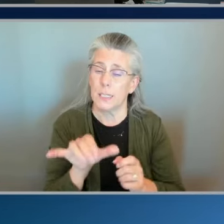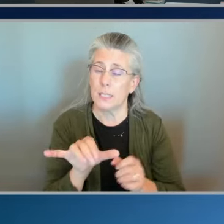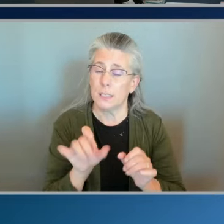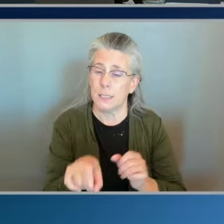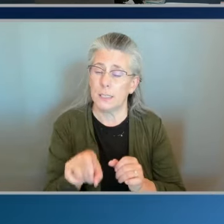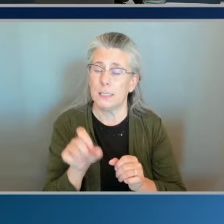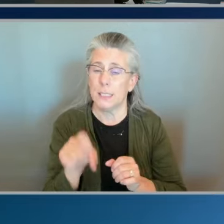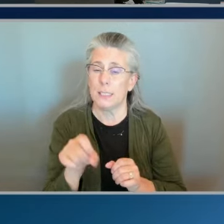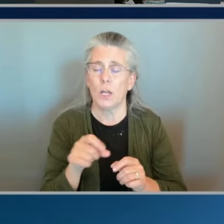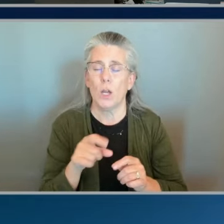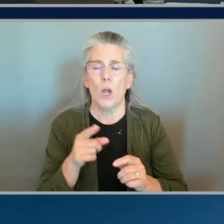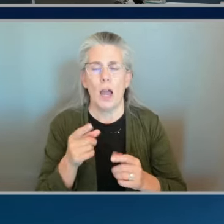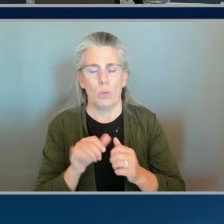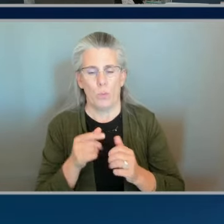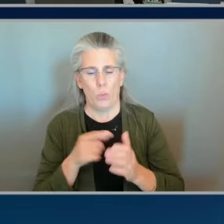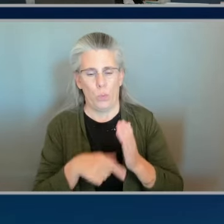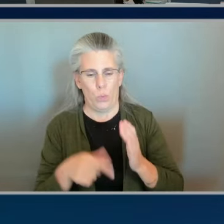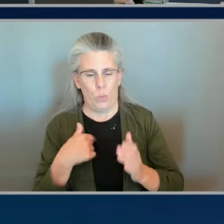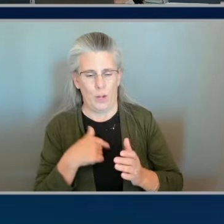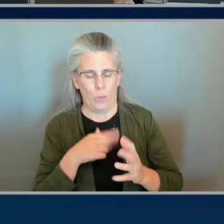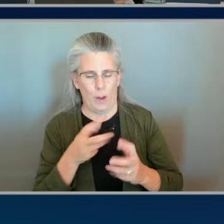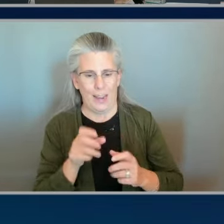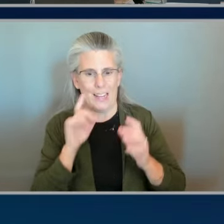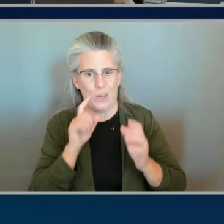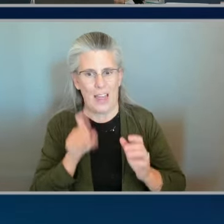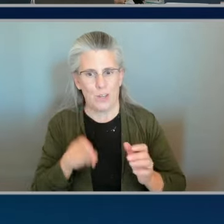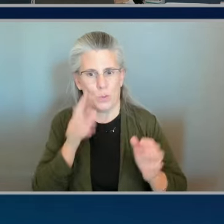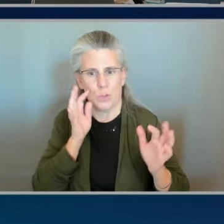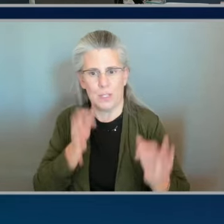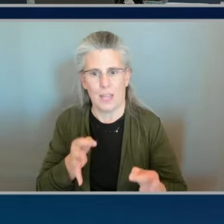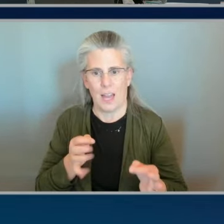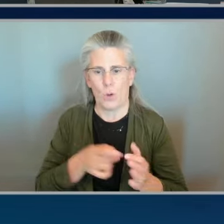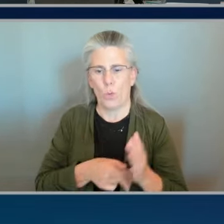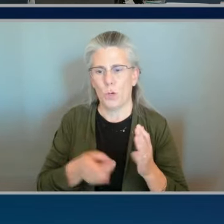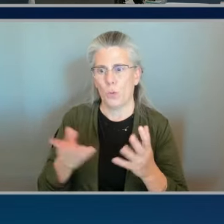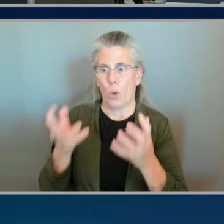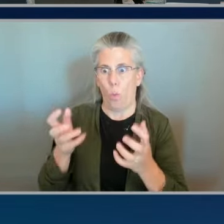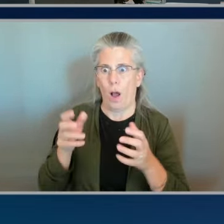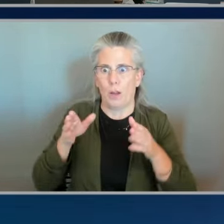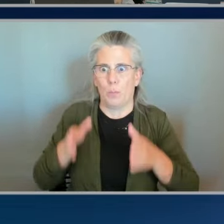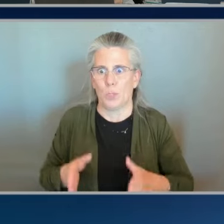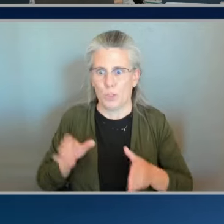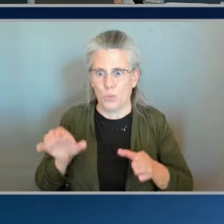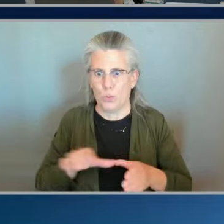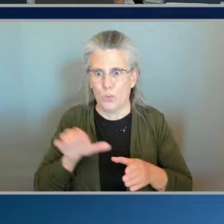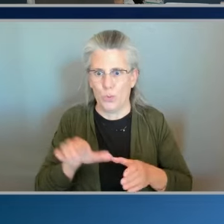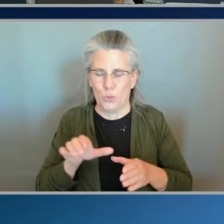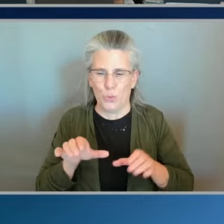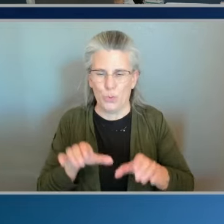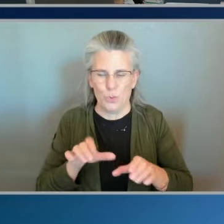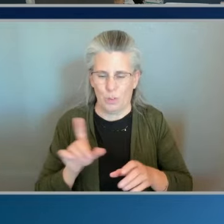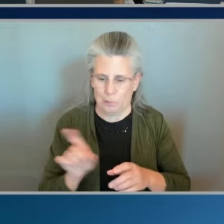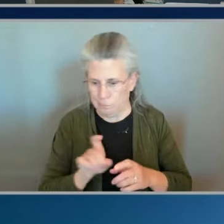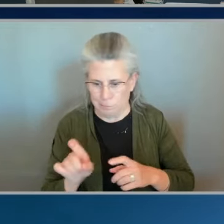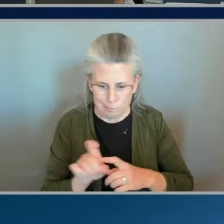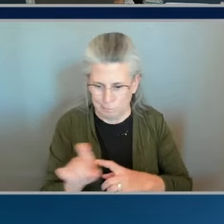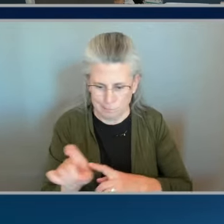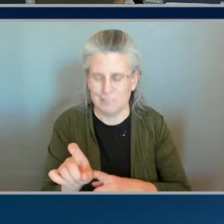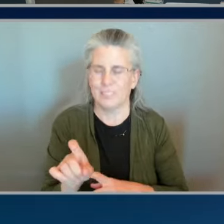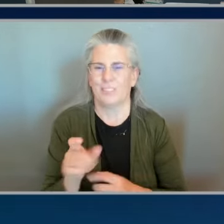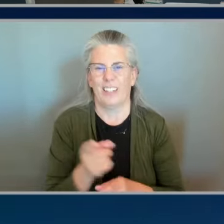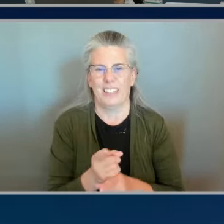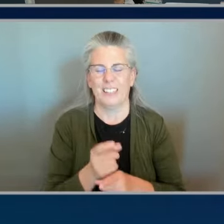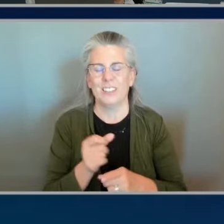actually want somebody to do that's on this trip so you know that's what we're grappling with right now and that's why our editorial team is you know truly